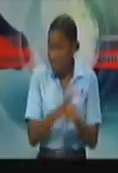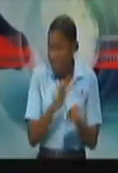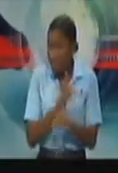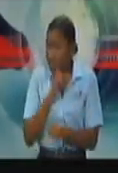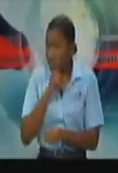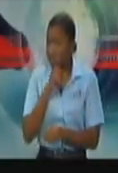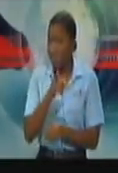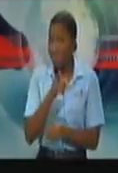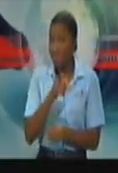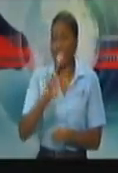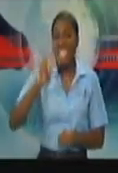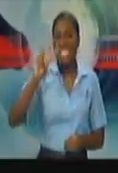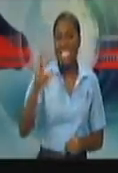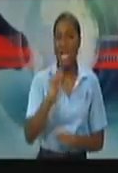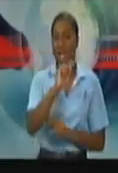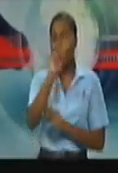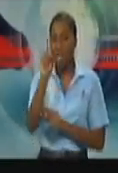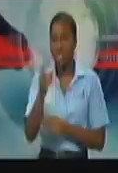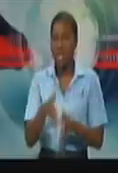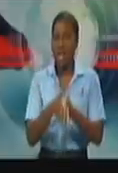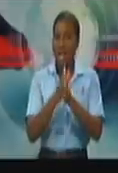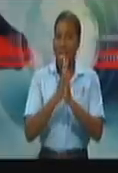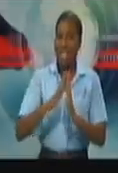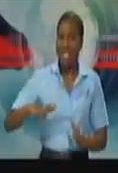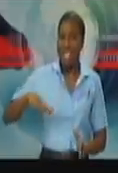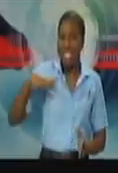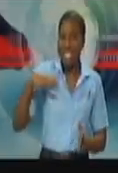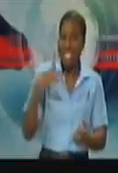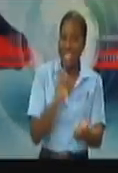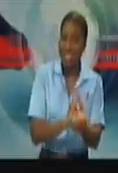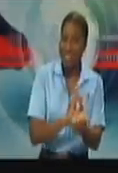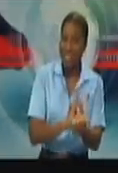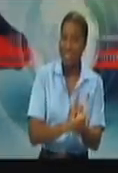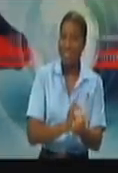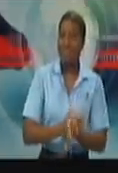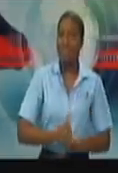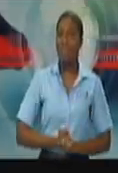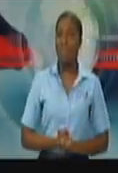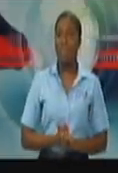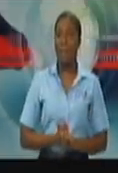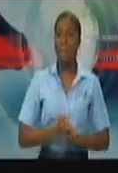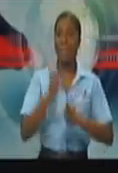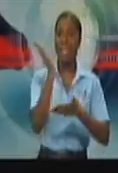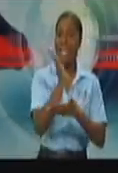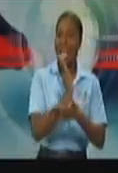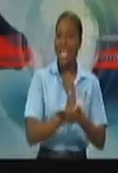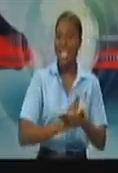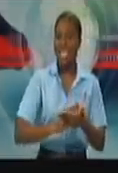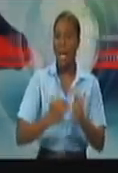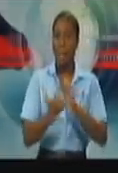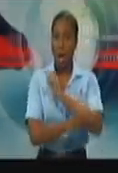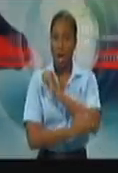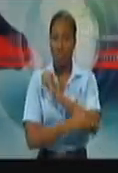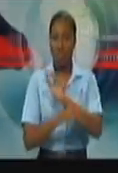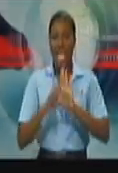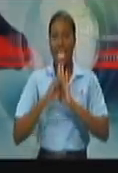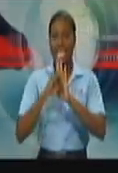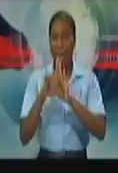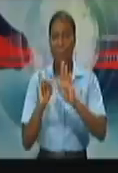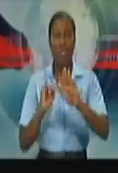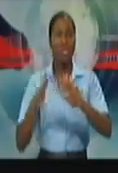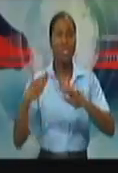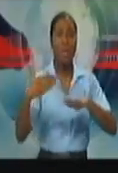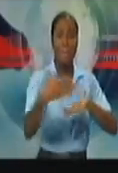to the CMO. Dr. Paris Ram, we're seeing some countries, Antigua and Jamaica, announcing their opening very